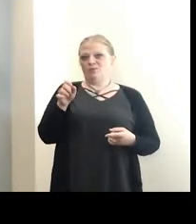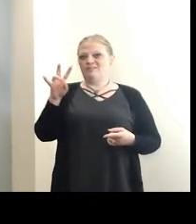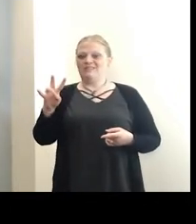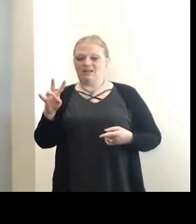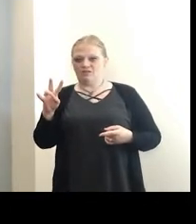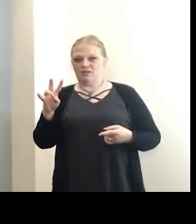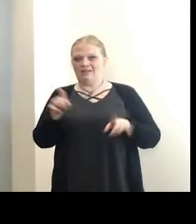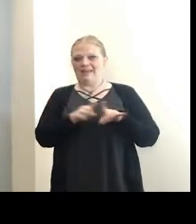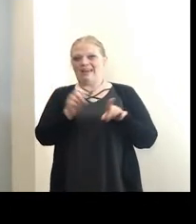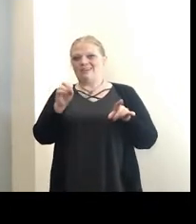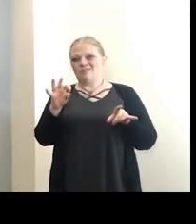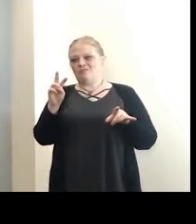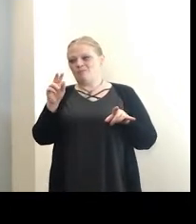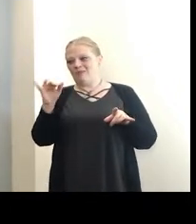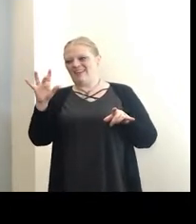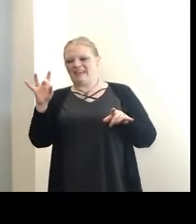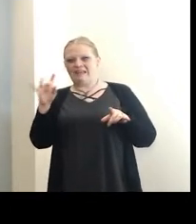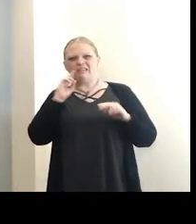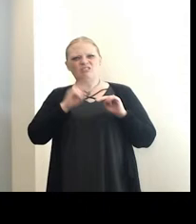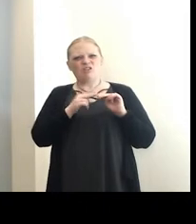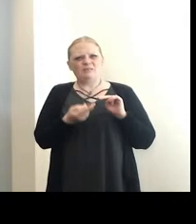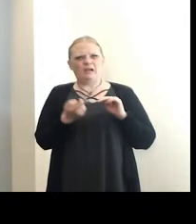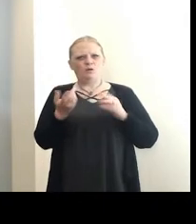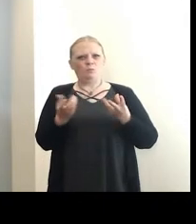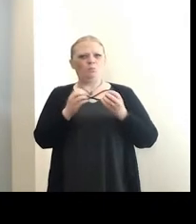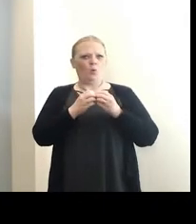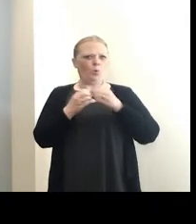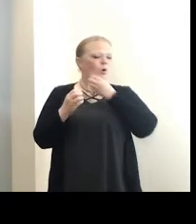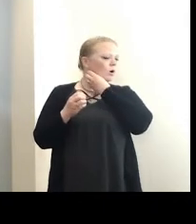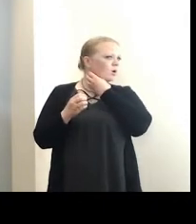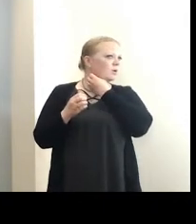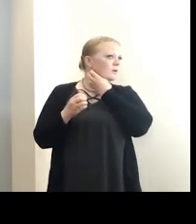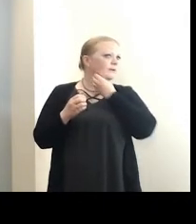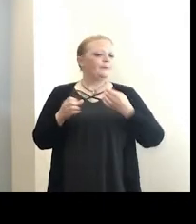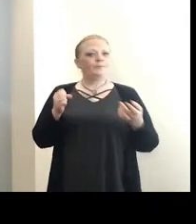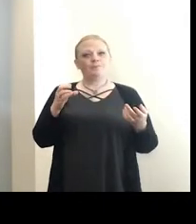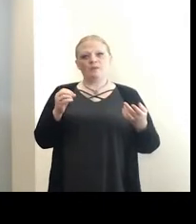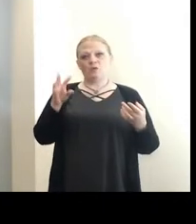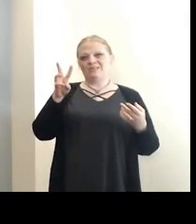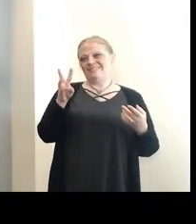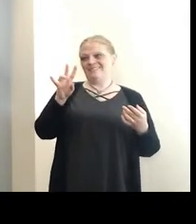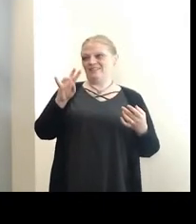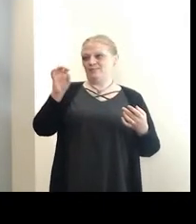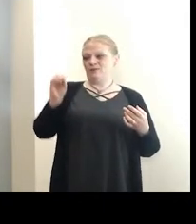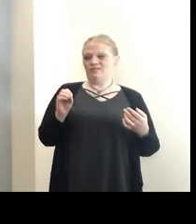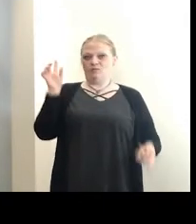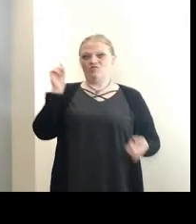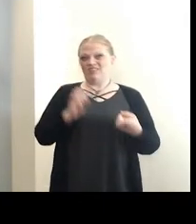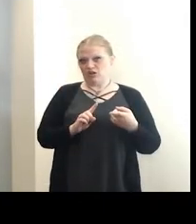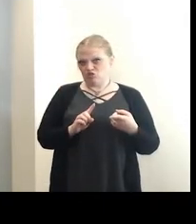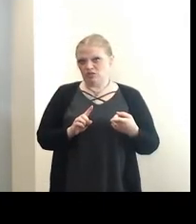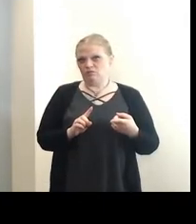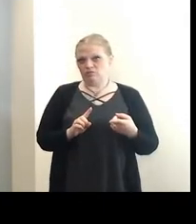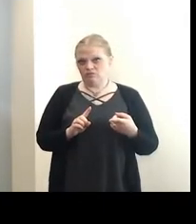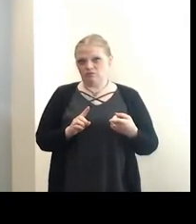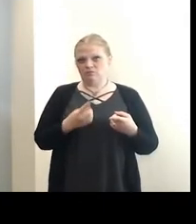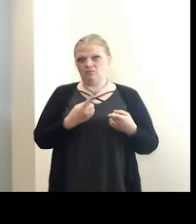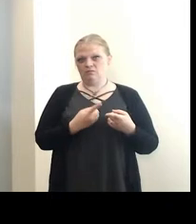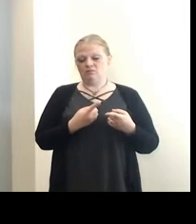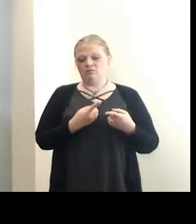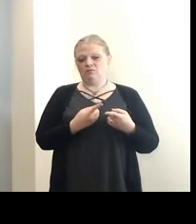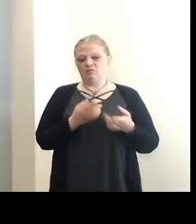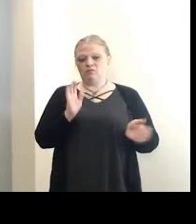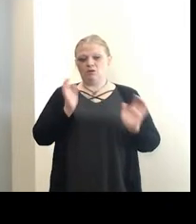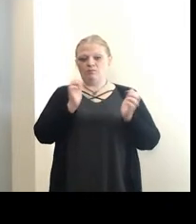8th, and that's dropped even a little more as we talked about as of the 9th. So we had a 67% reduction from the week of